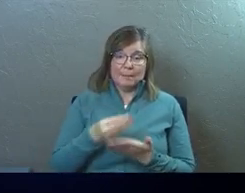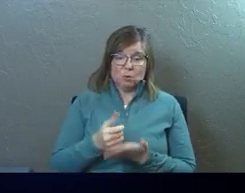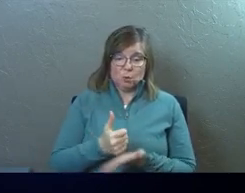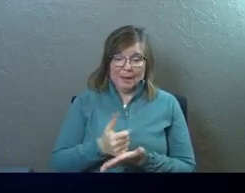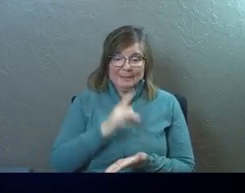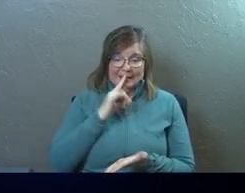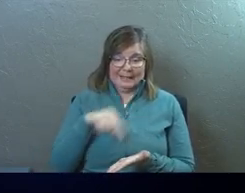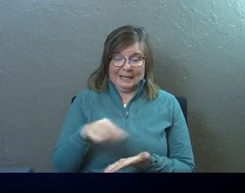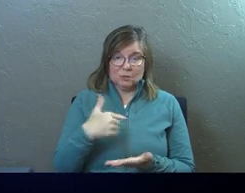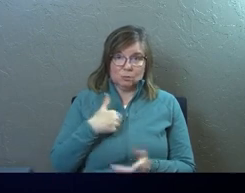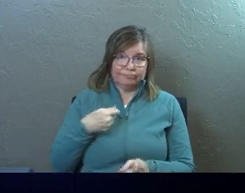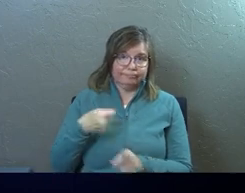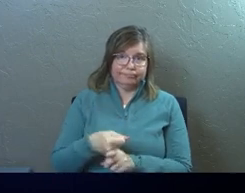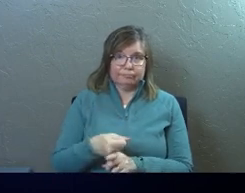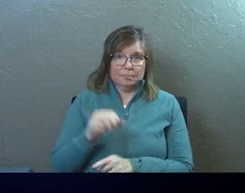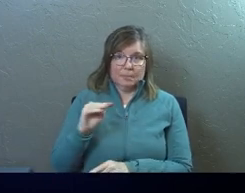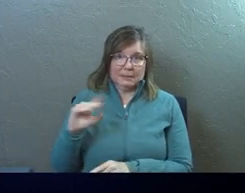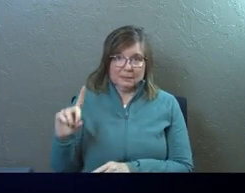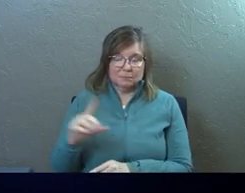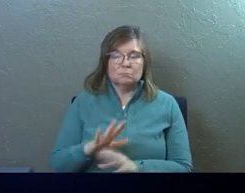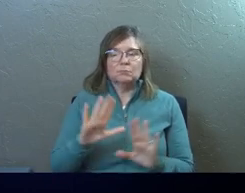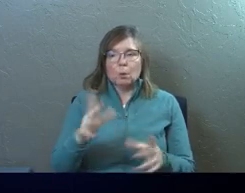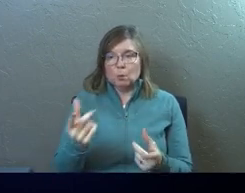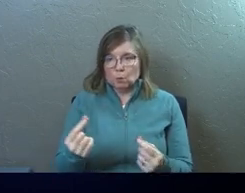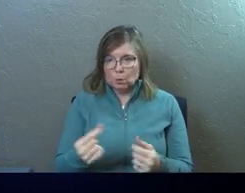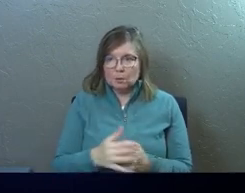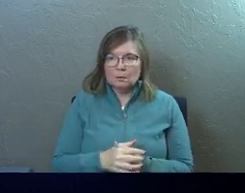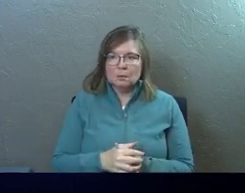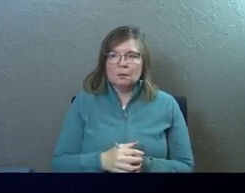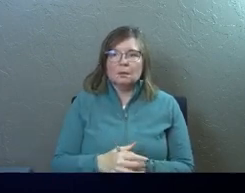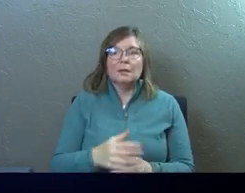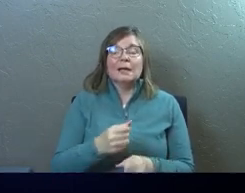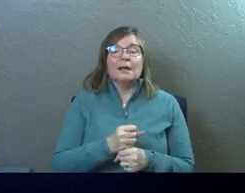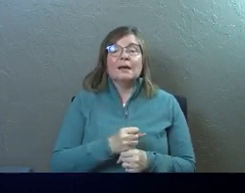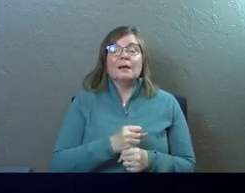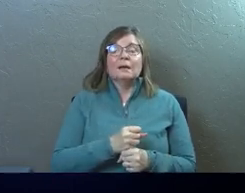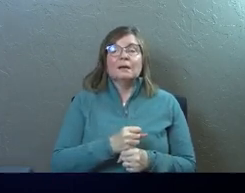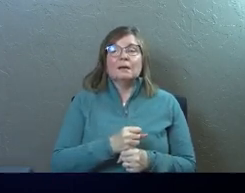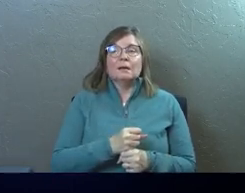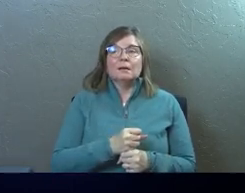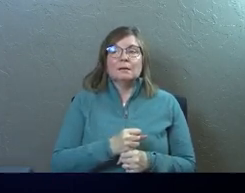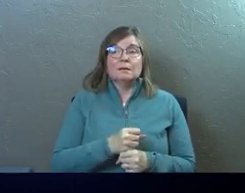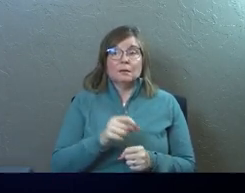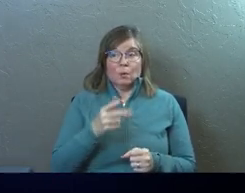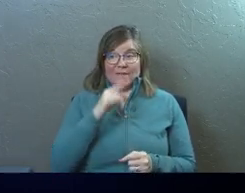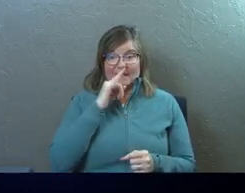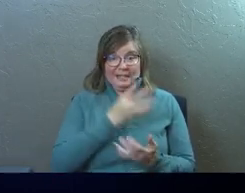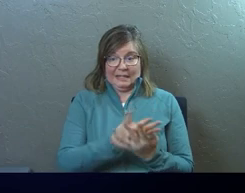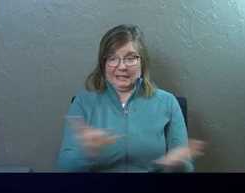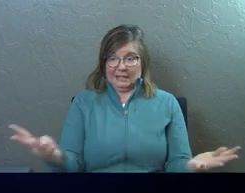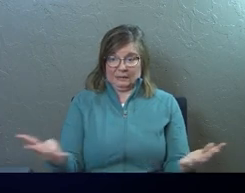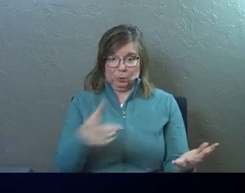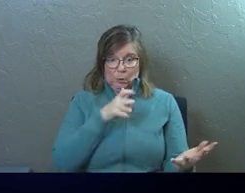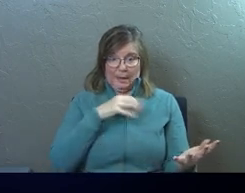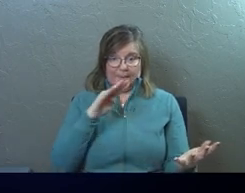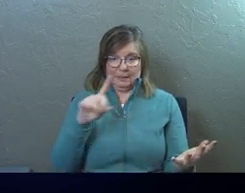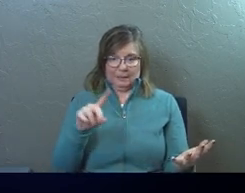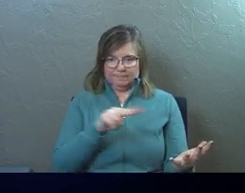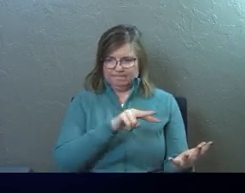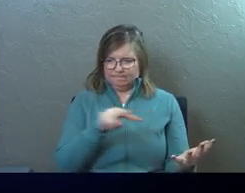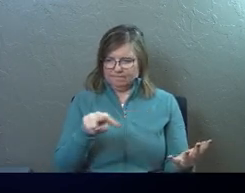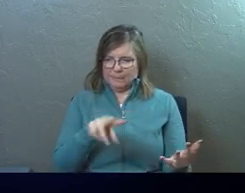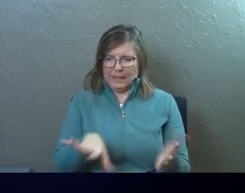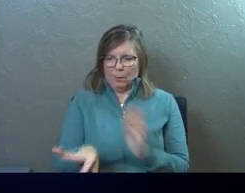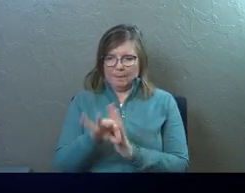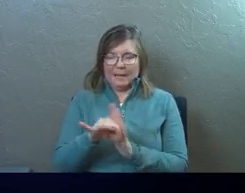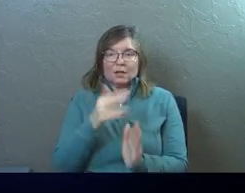to help these kids that had it. And so here's what they would do is they would get the, of these kids that had muscular dystrophy, they would get the